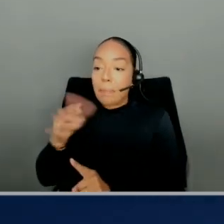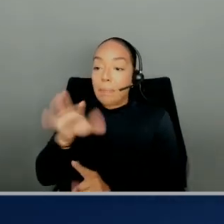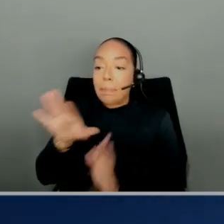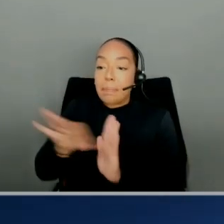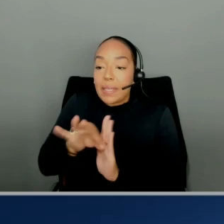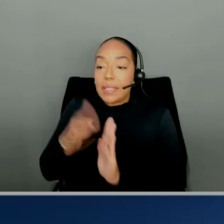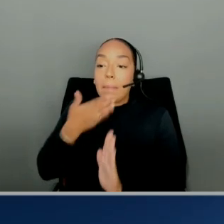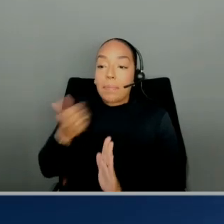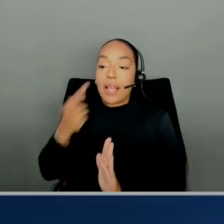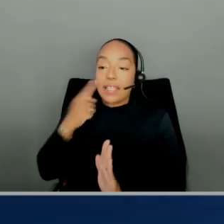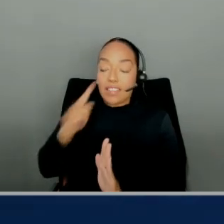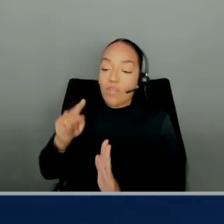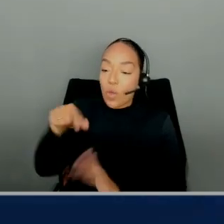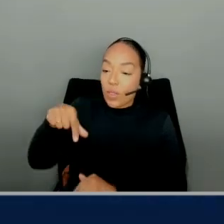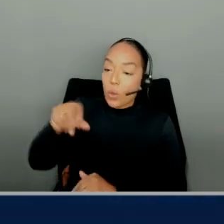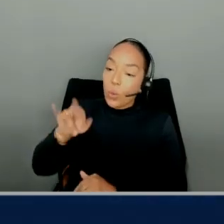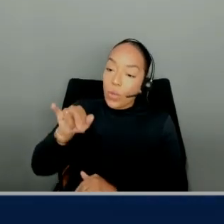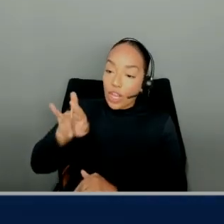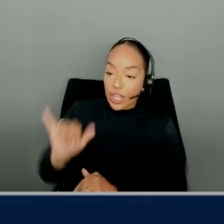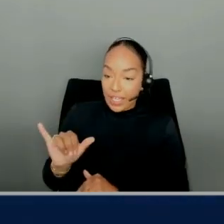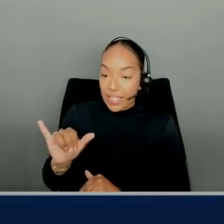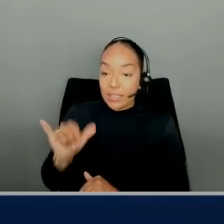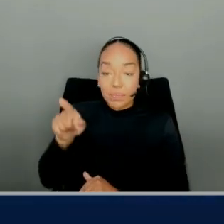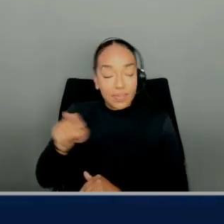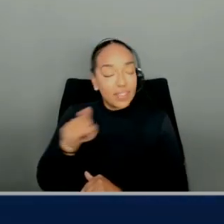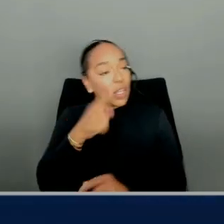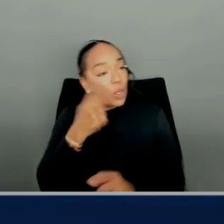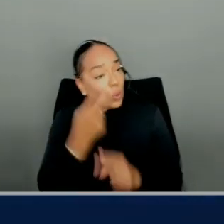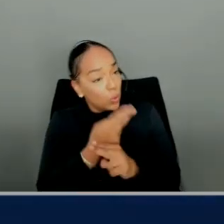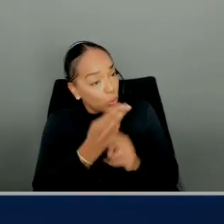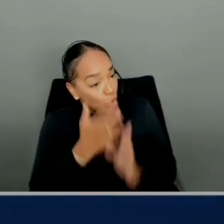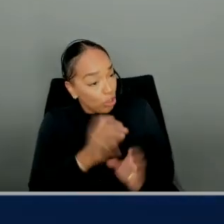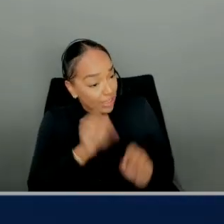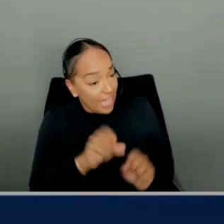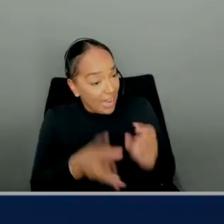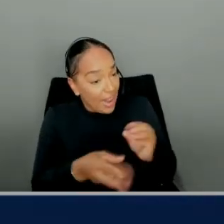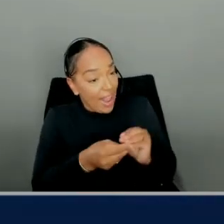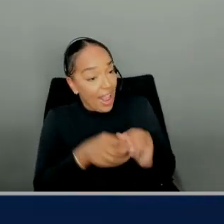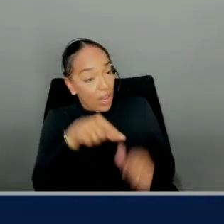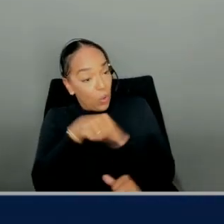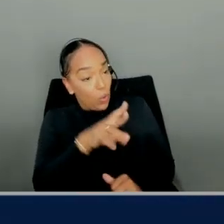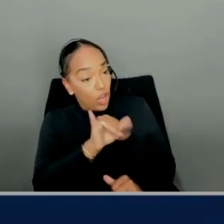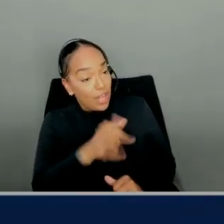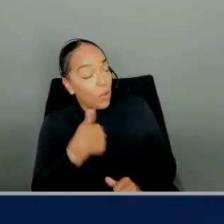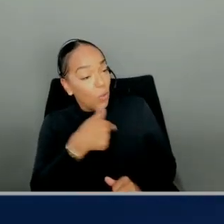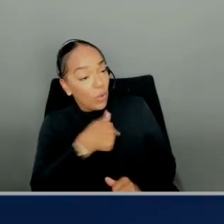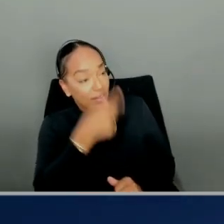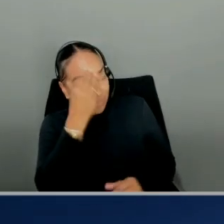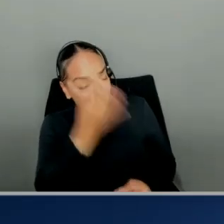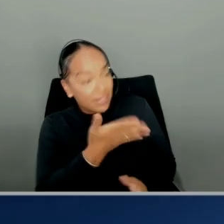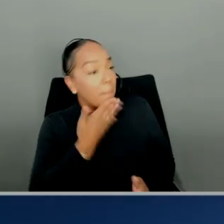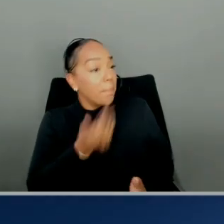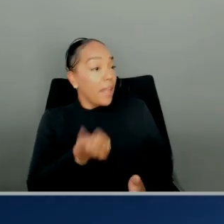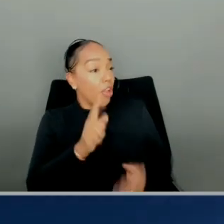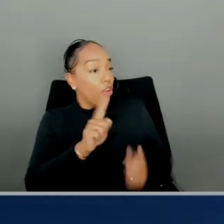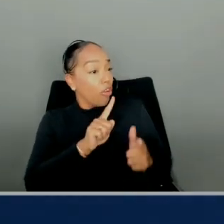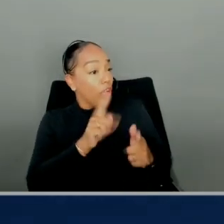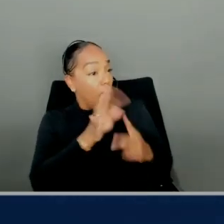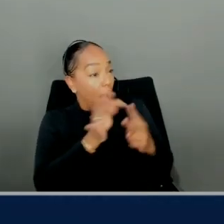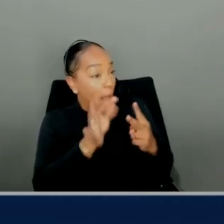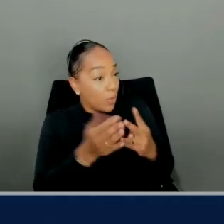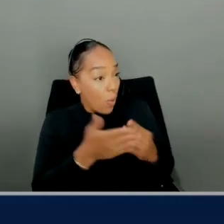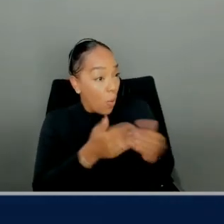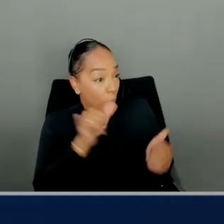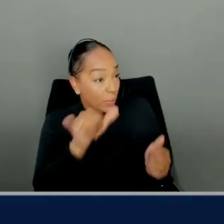Got it. So, you, can the user put in a query and then we're telling them a better option that's similar but